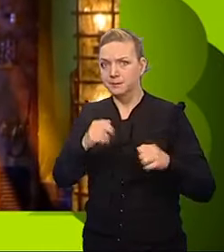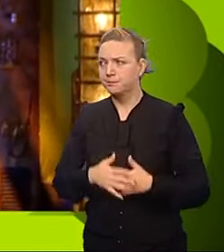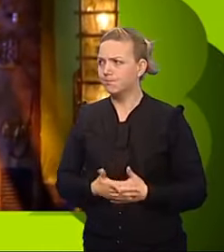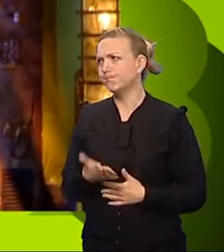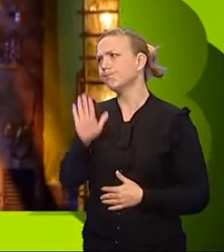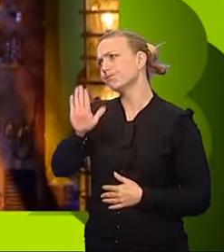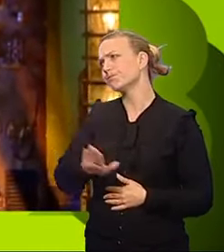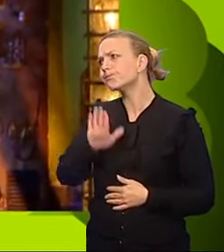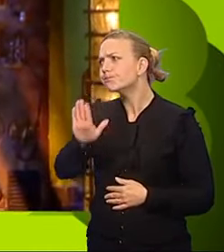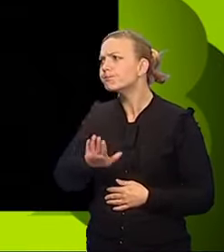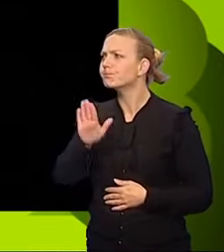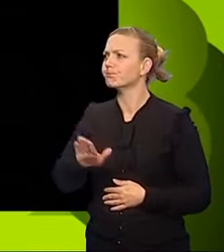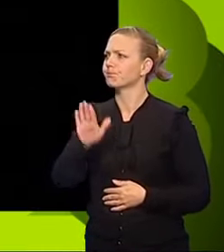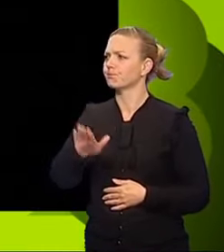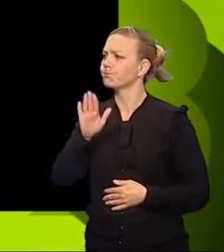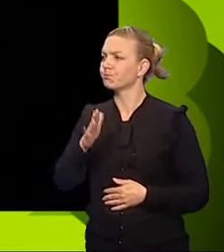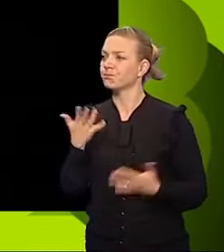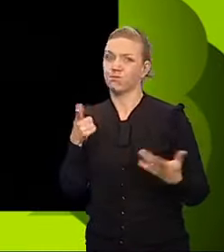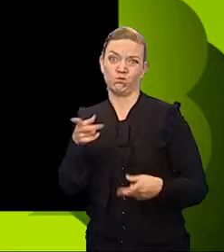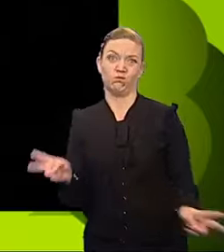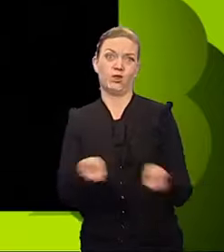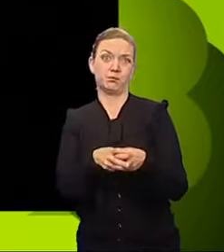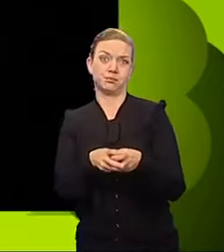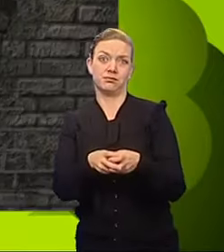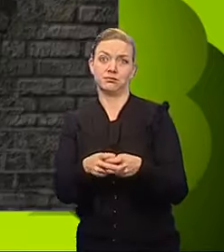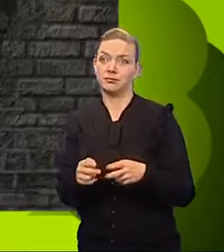unfortunate Florence. You're trapped!